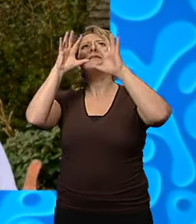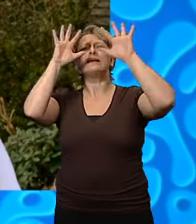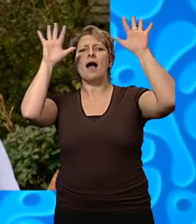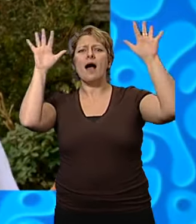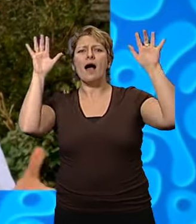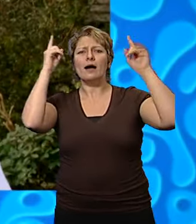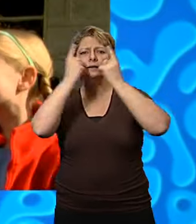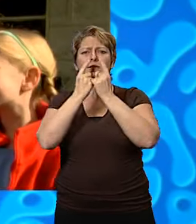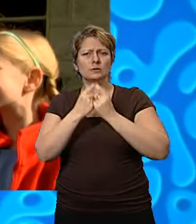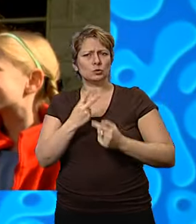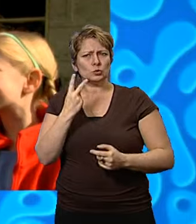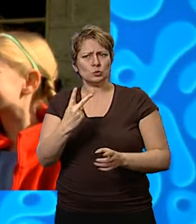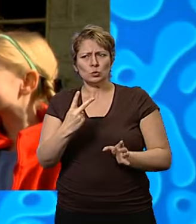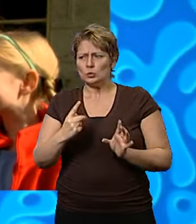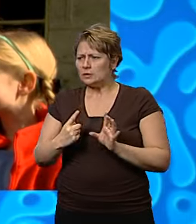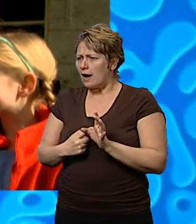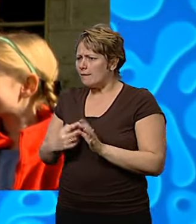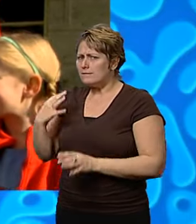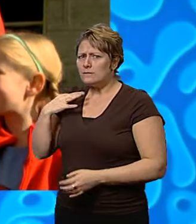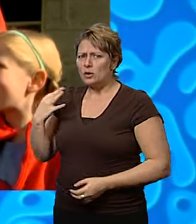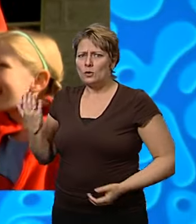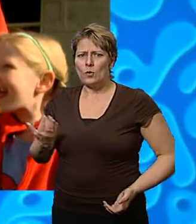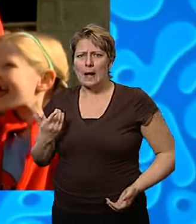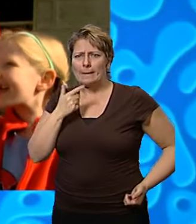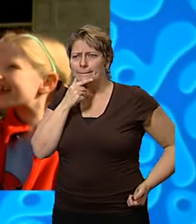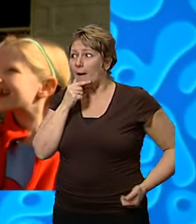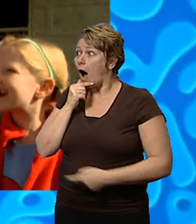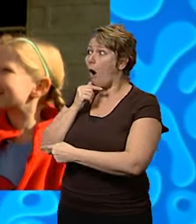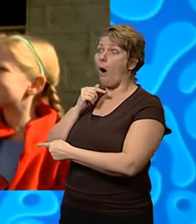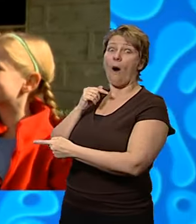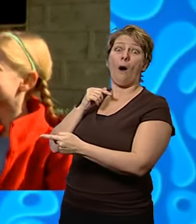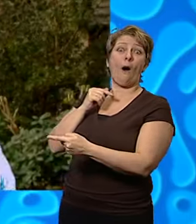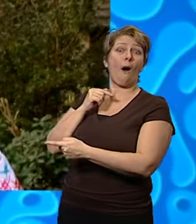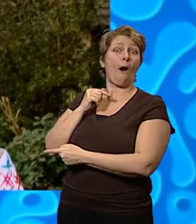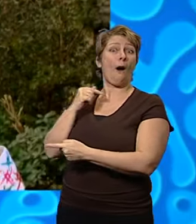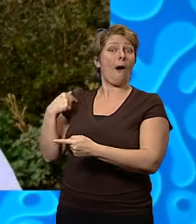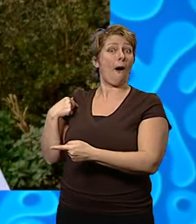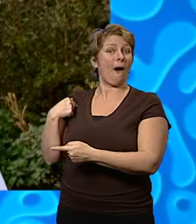can I find two young volunteers who'd like to help me? I just can't think. Here. Here.